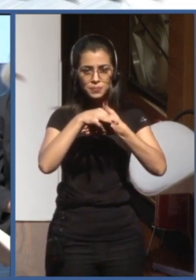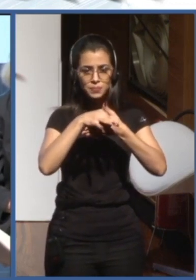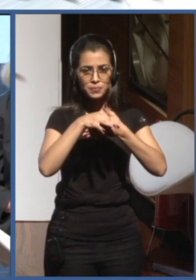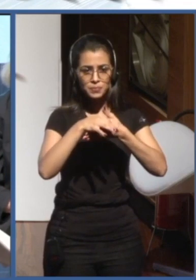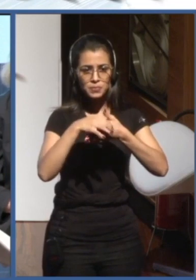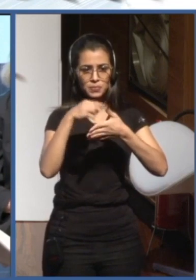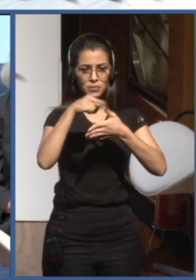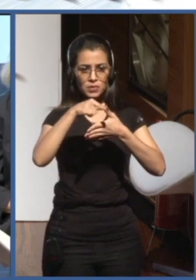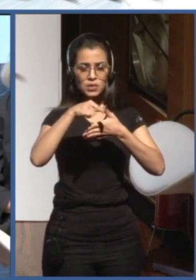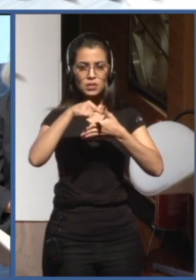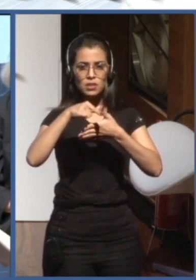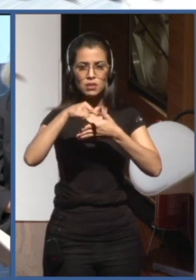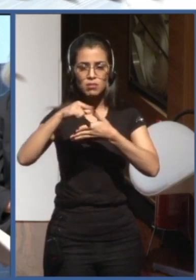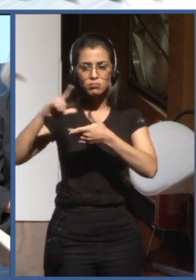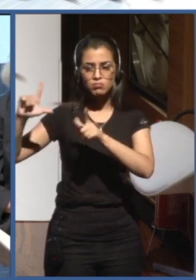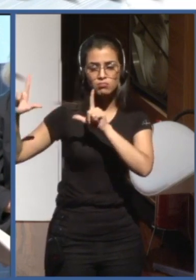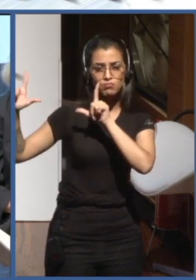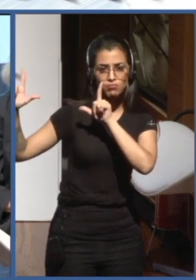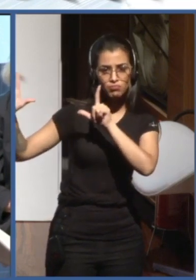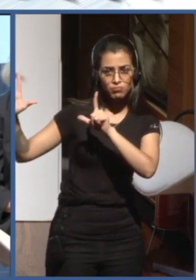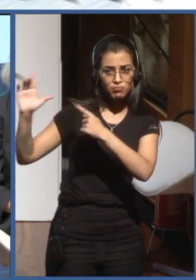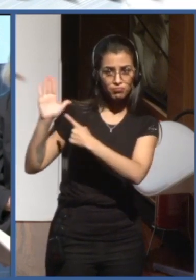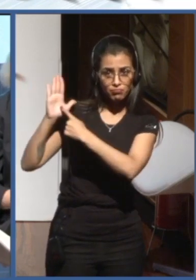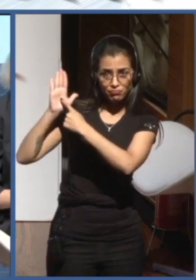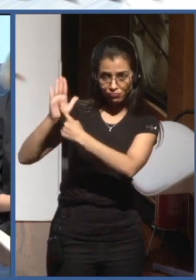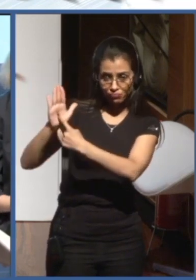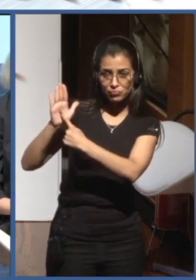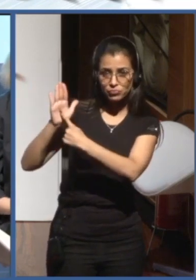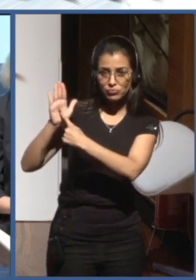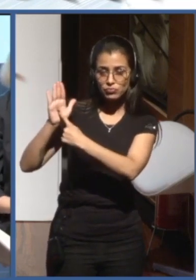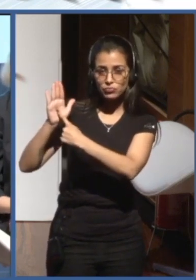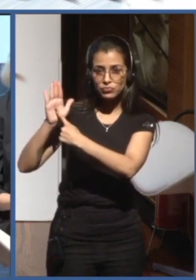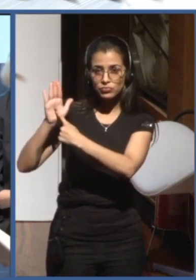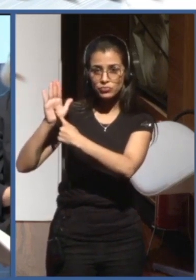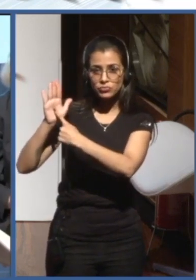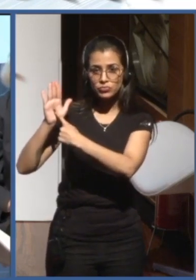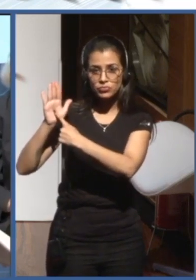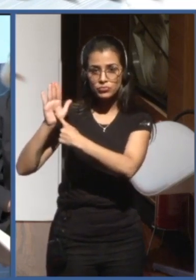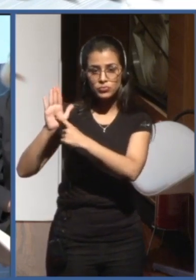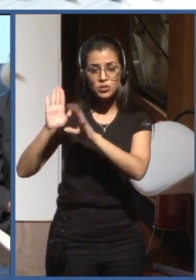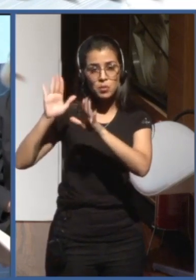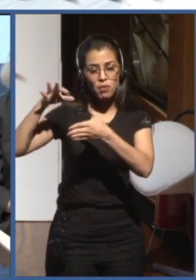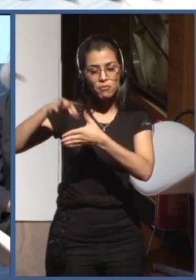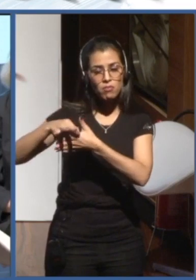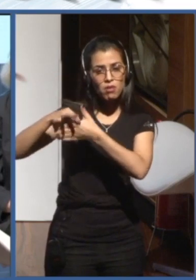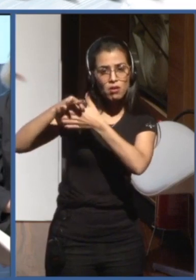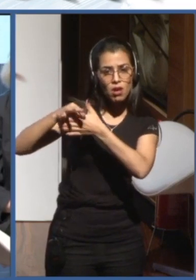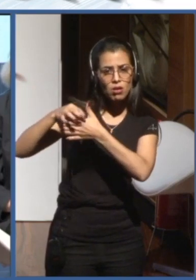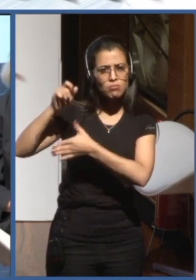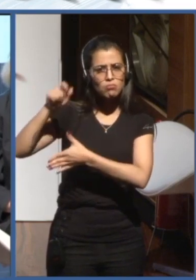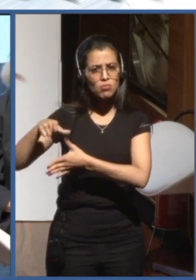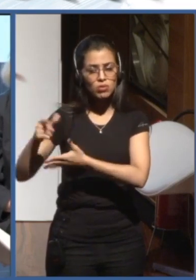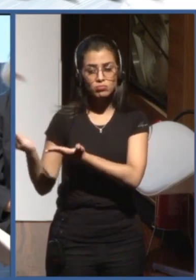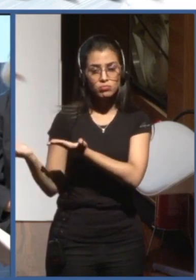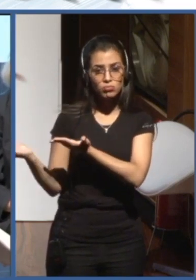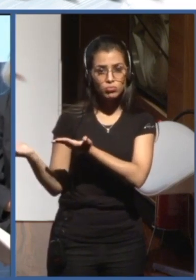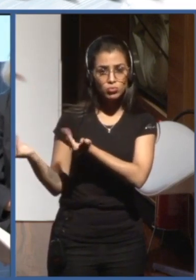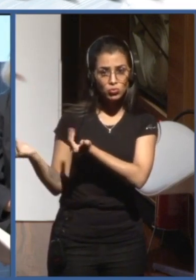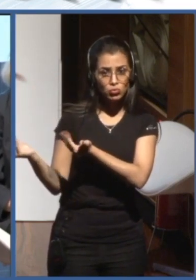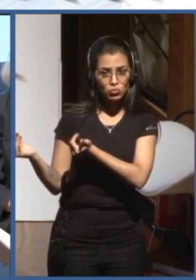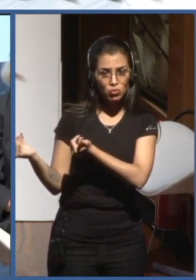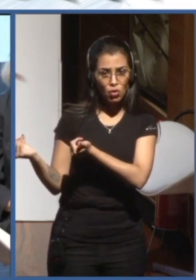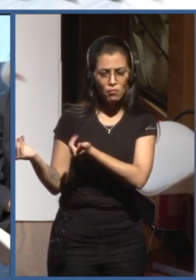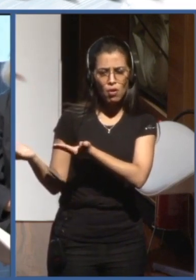student and it was really really great opportunity and she and she asked questions relevant questions i think this is